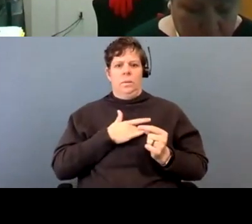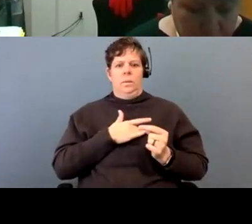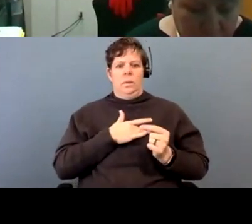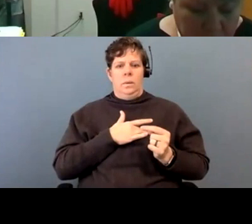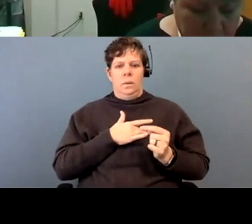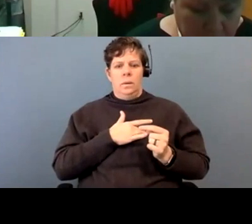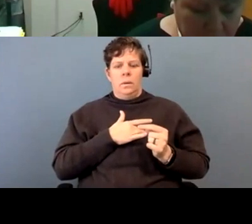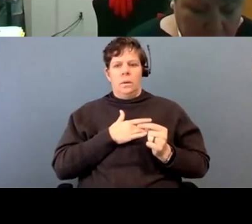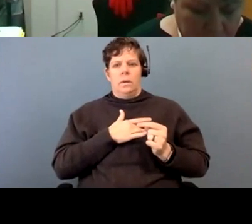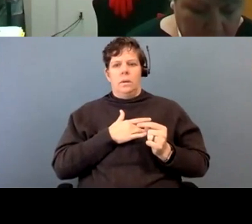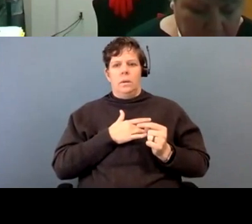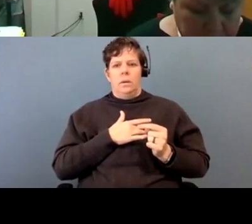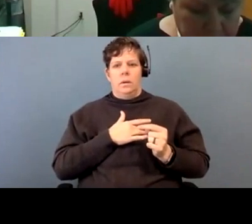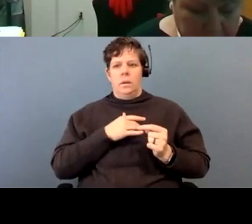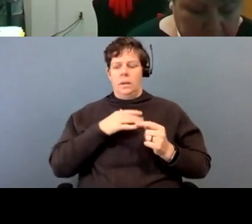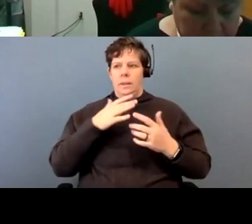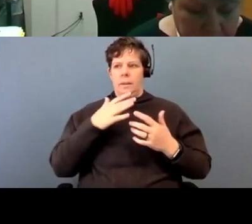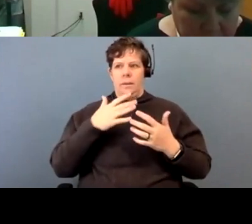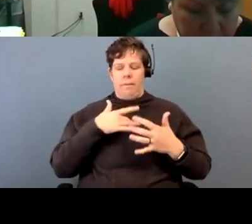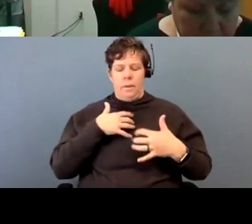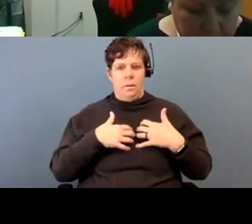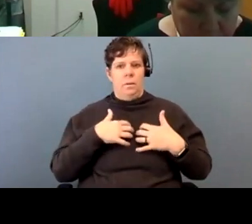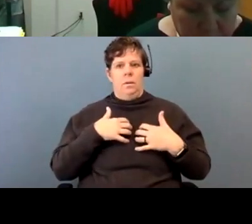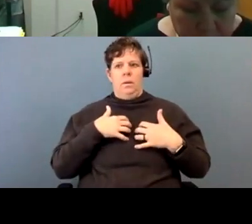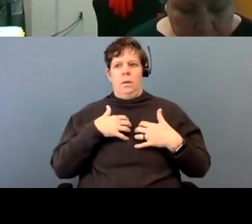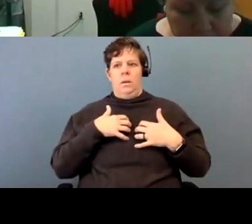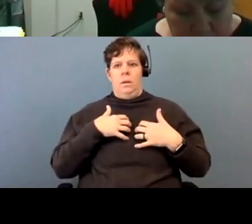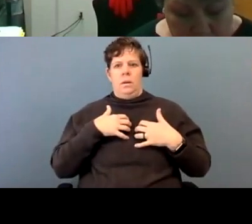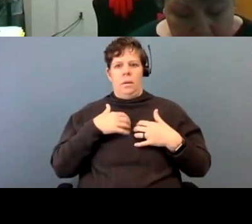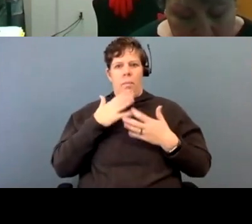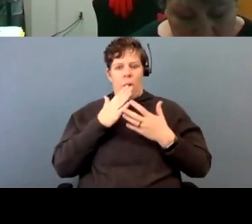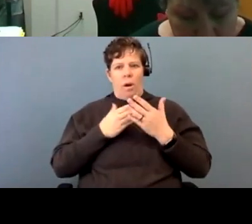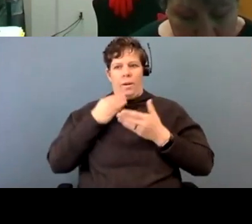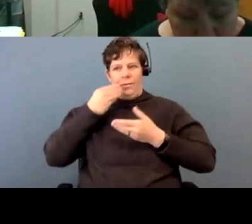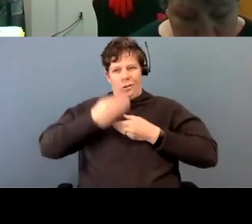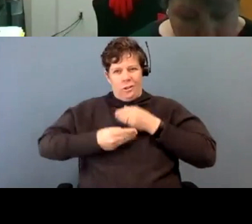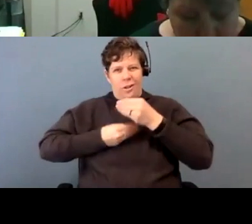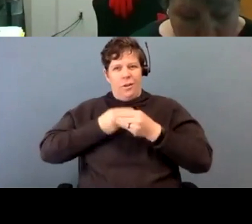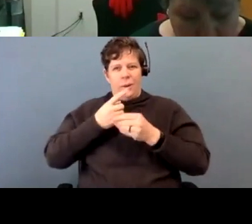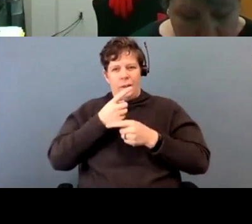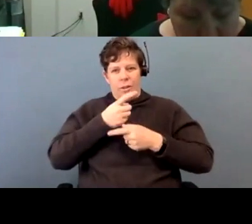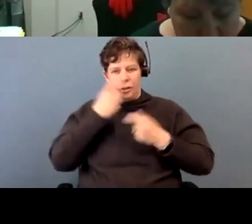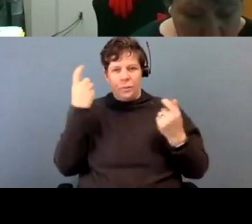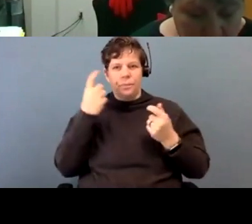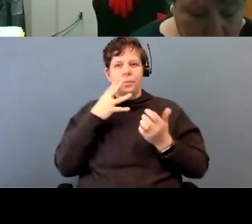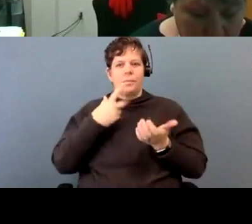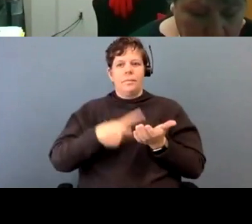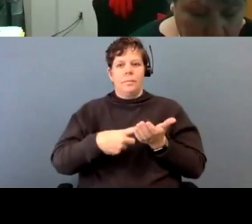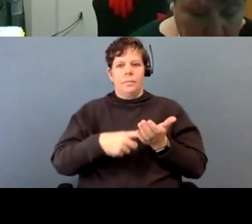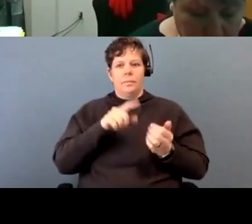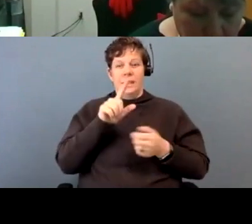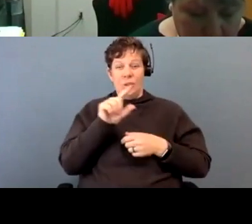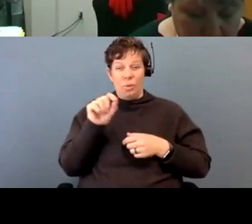It's, uh, intergenerational trauma that we carry and that is triggered as part of having those conversations in 2020, we should not have